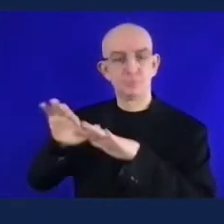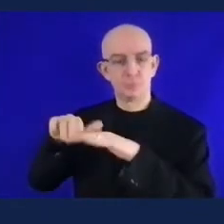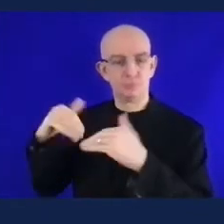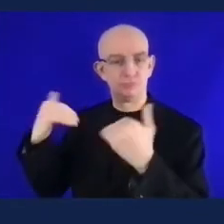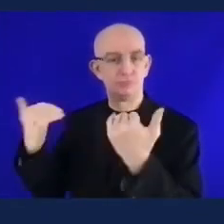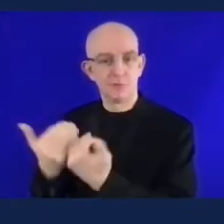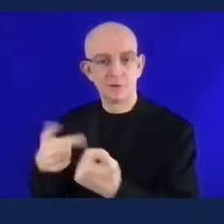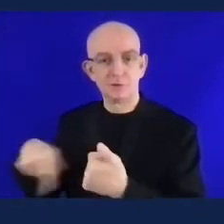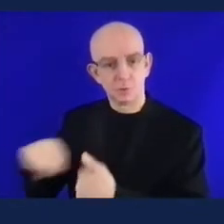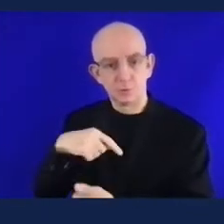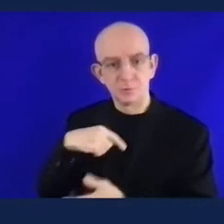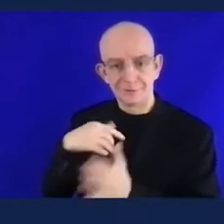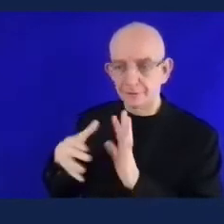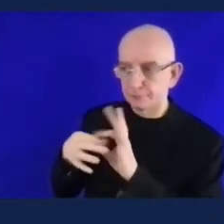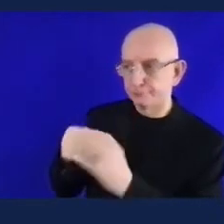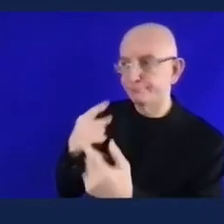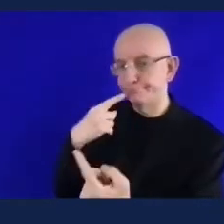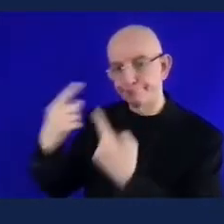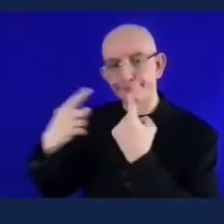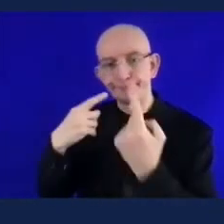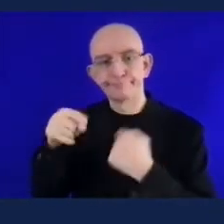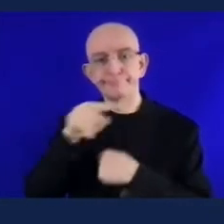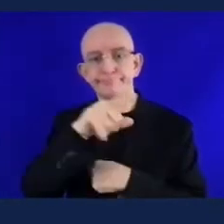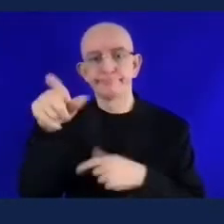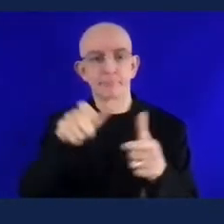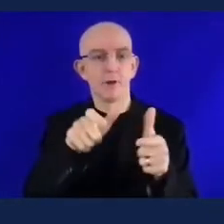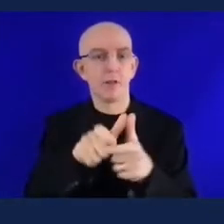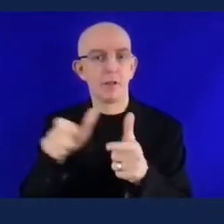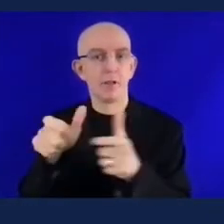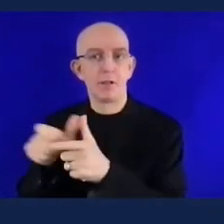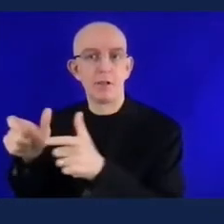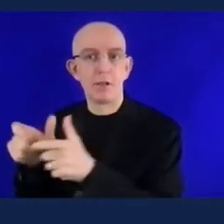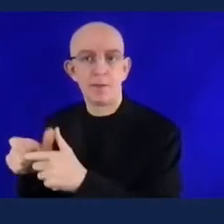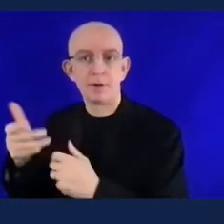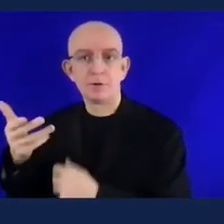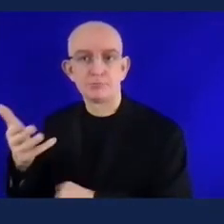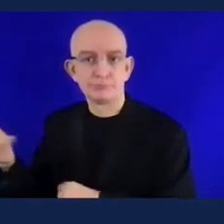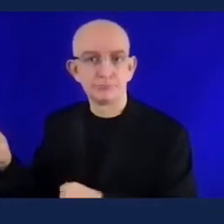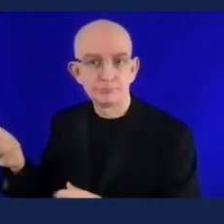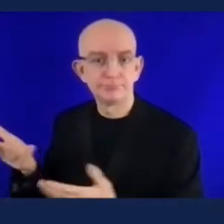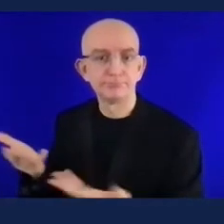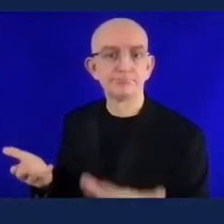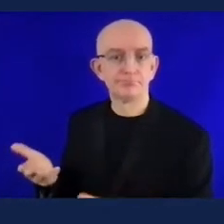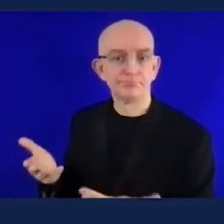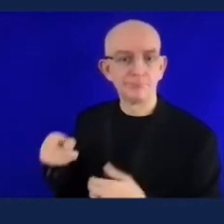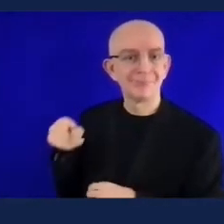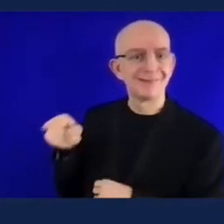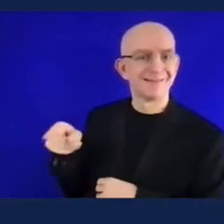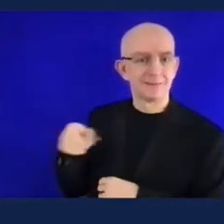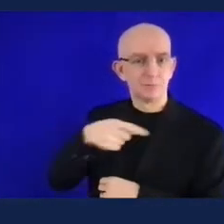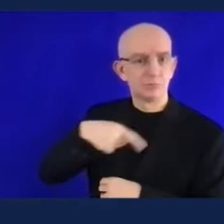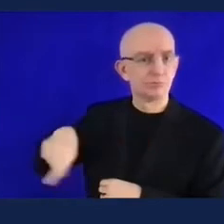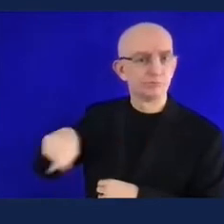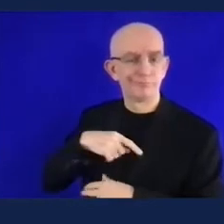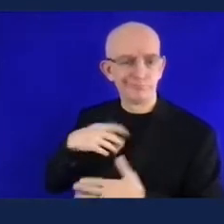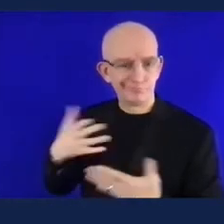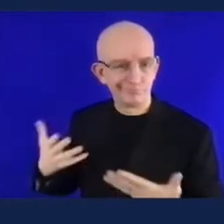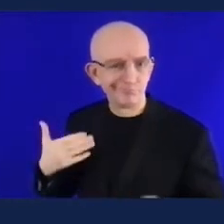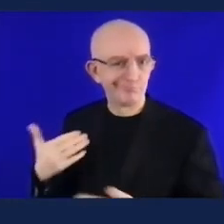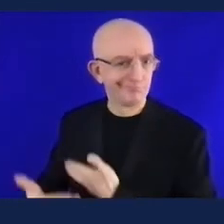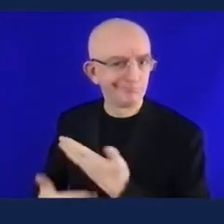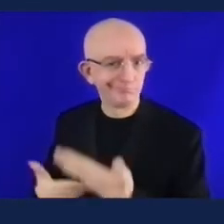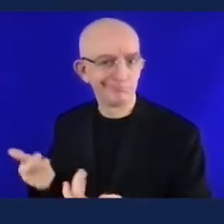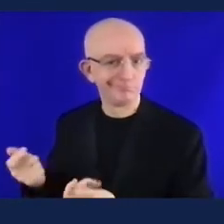and expand and expand with regards to outside of ireland um if there are any countries organizations any football